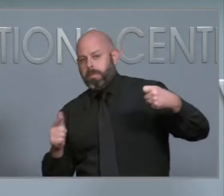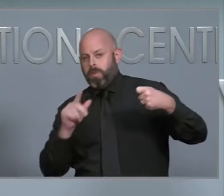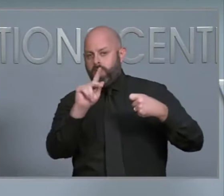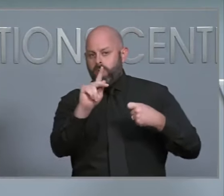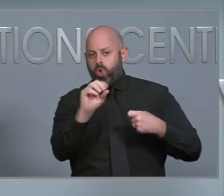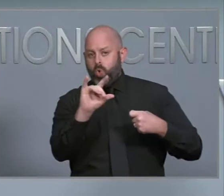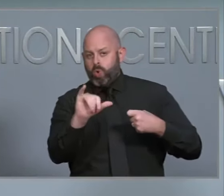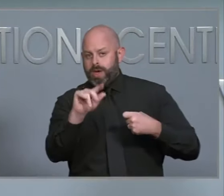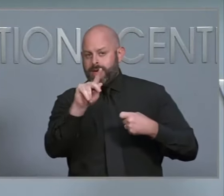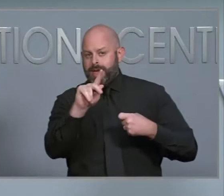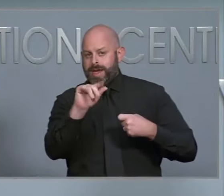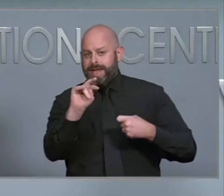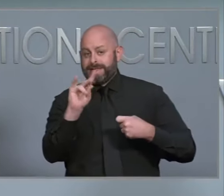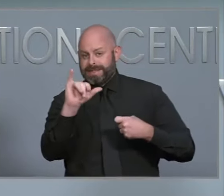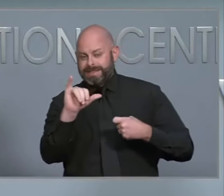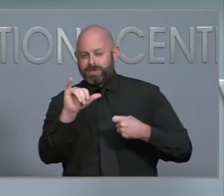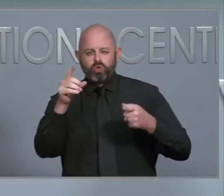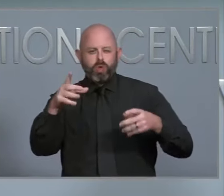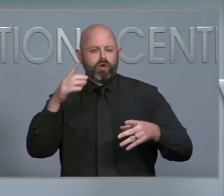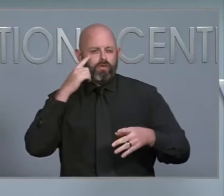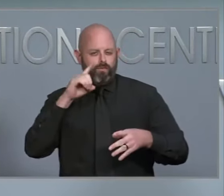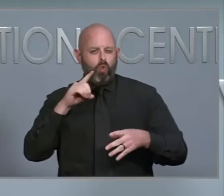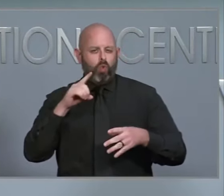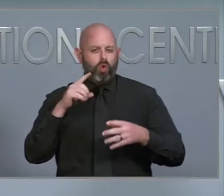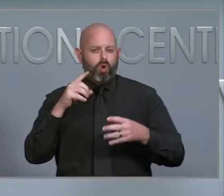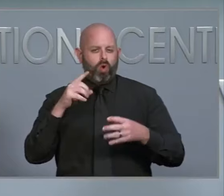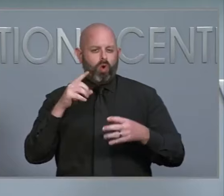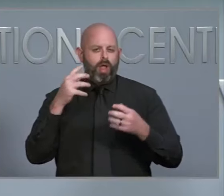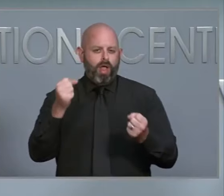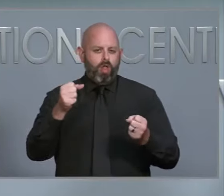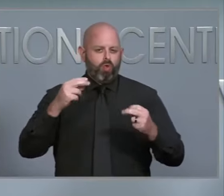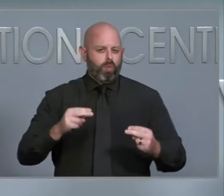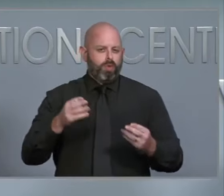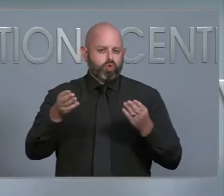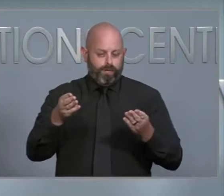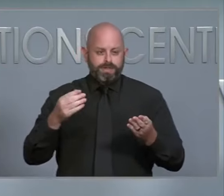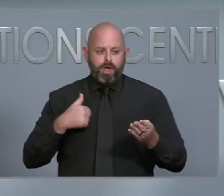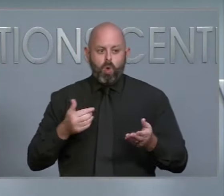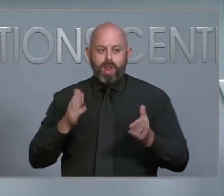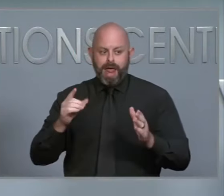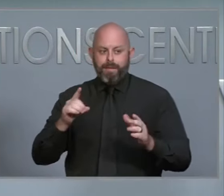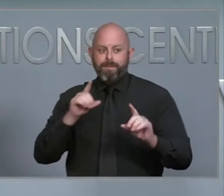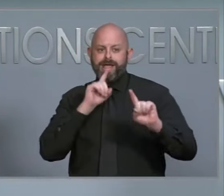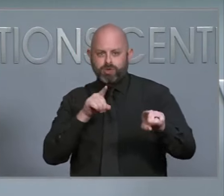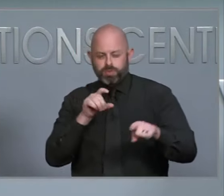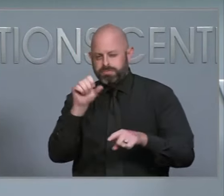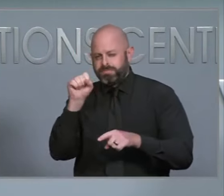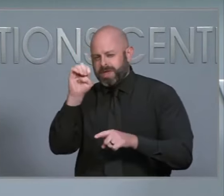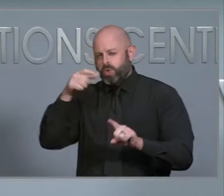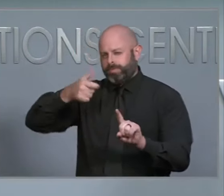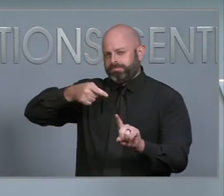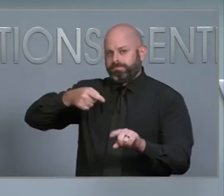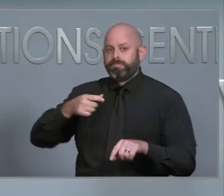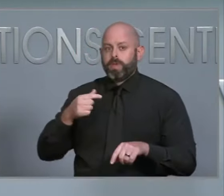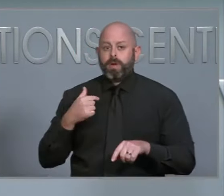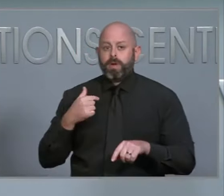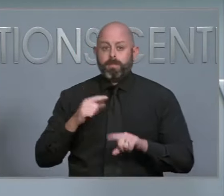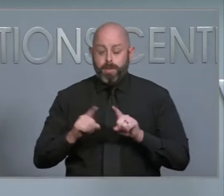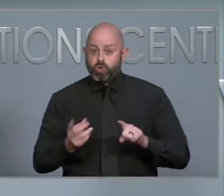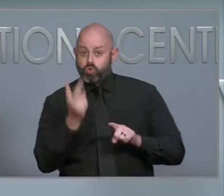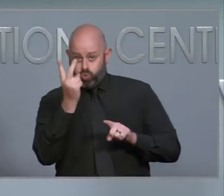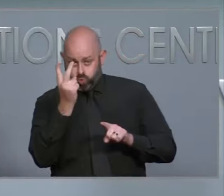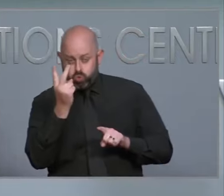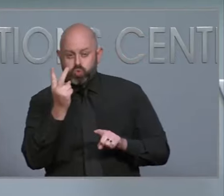We also know that there is significant damage to water systems throughout western North Carolina. There